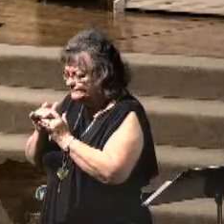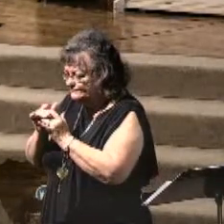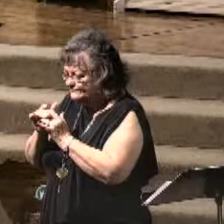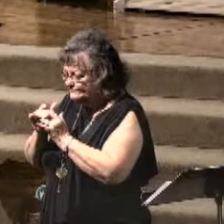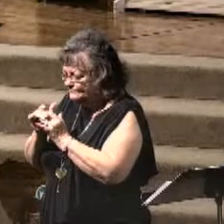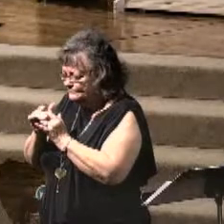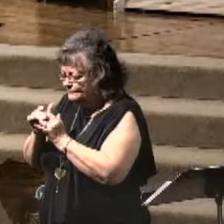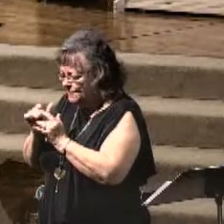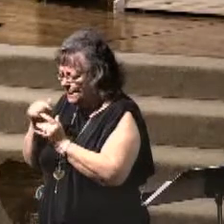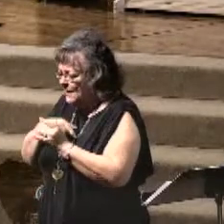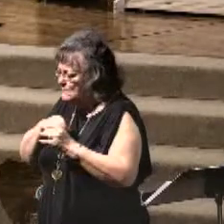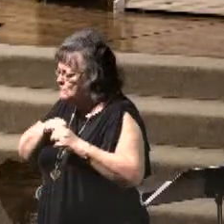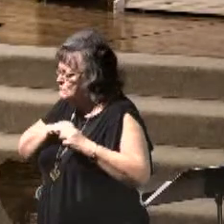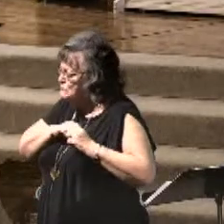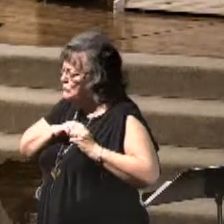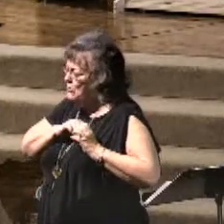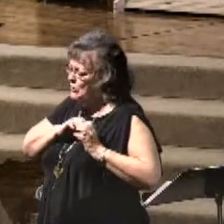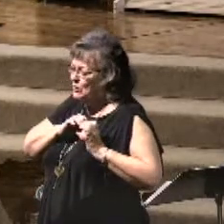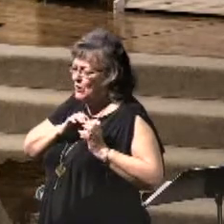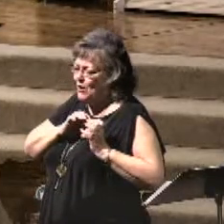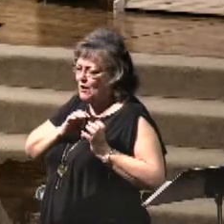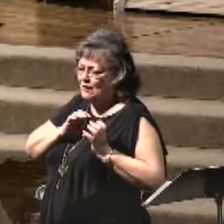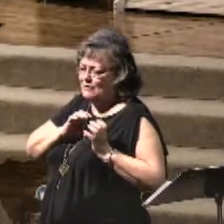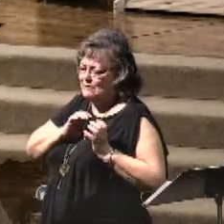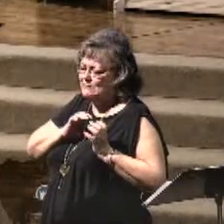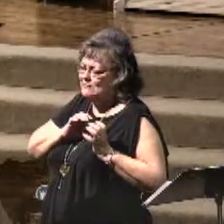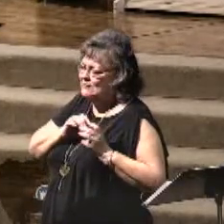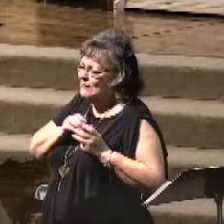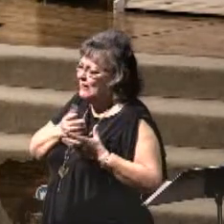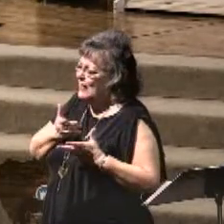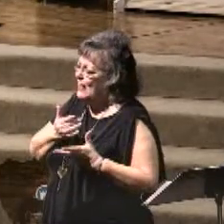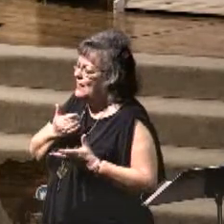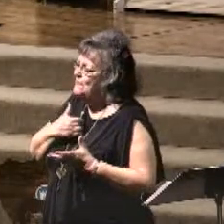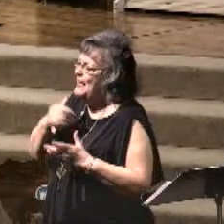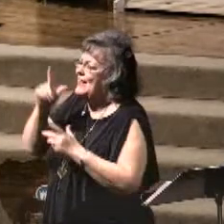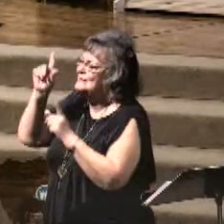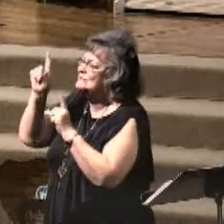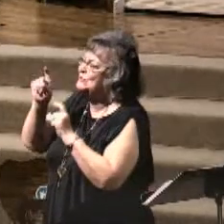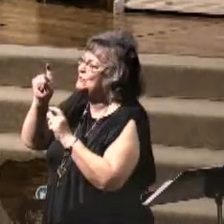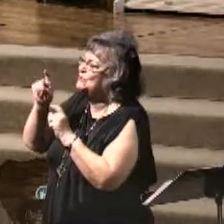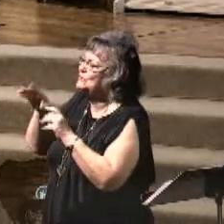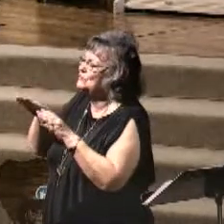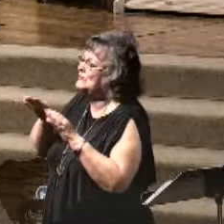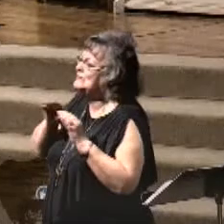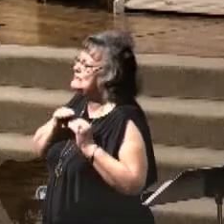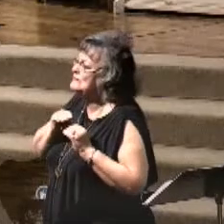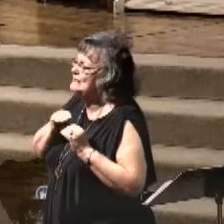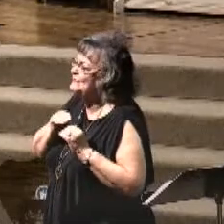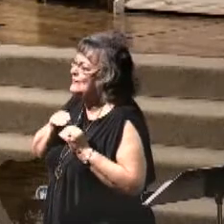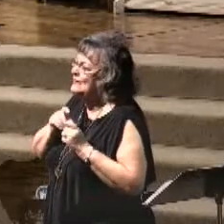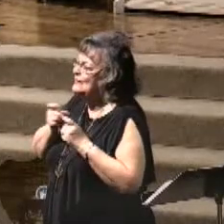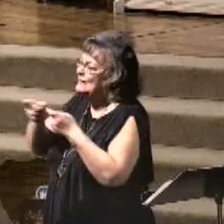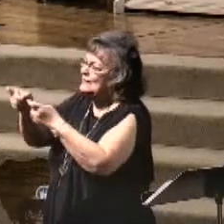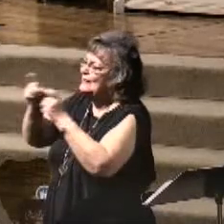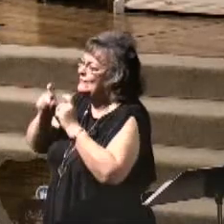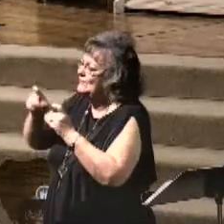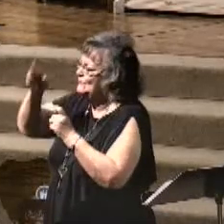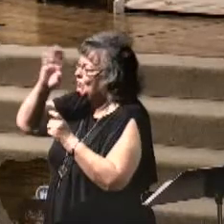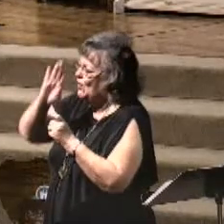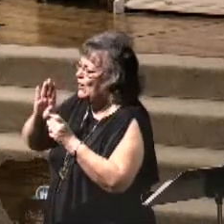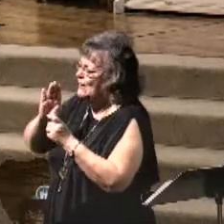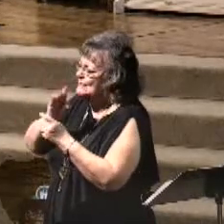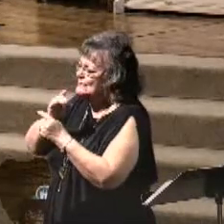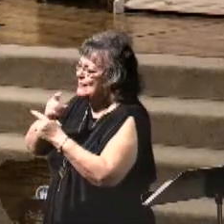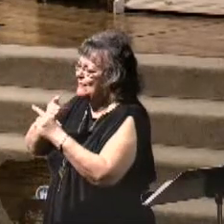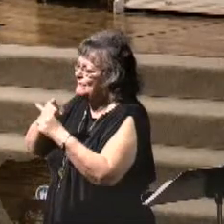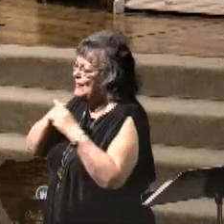I'm brokenhearted. I'm asking you to receive the gift of God's salvation right now while there's